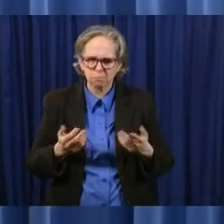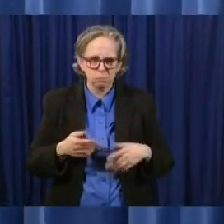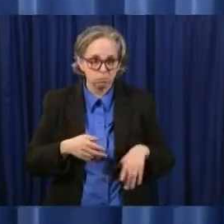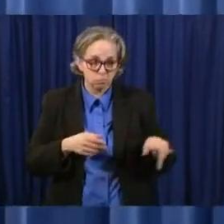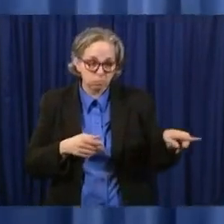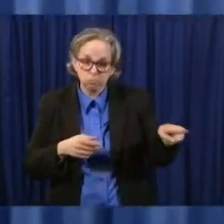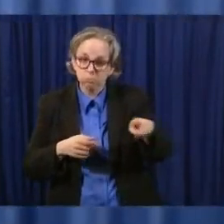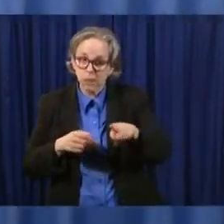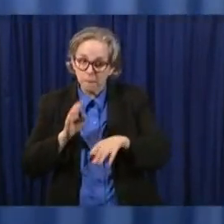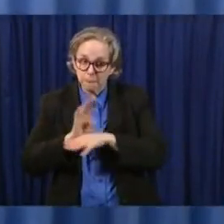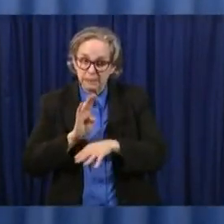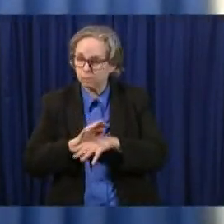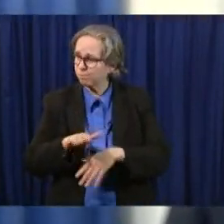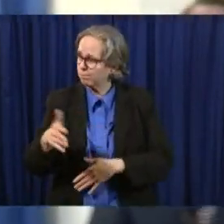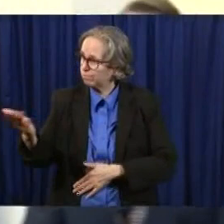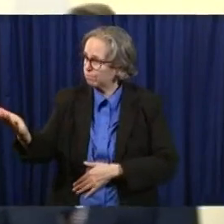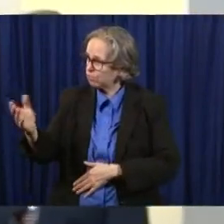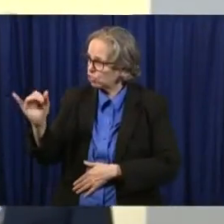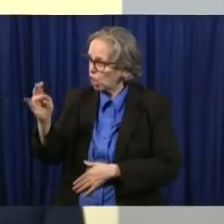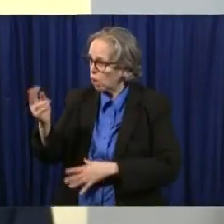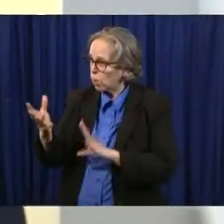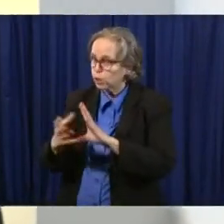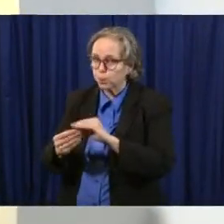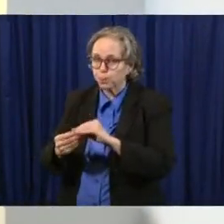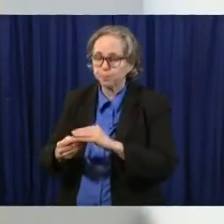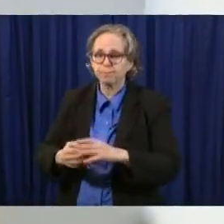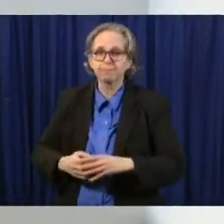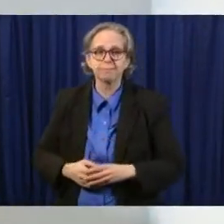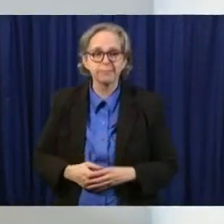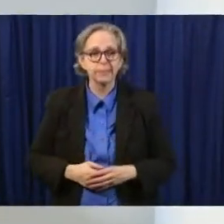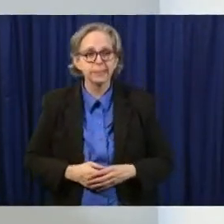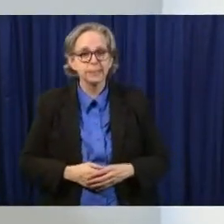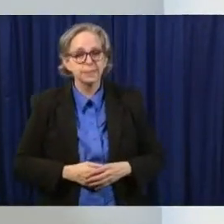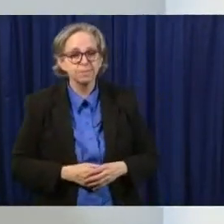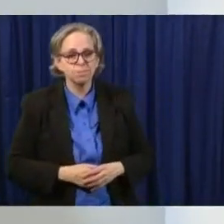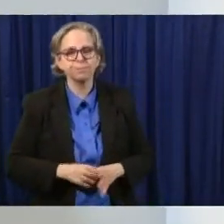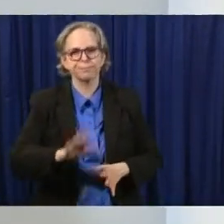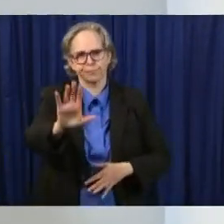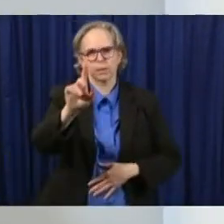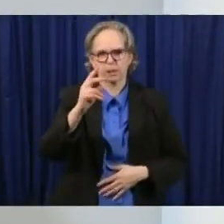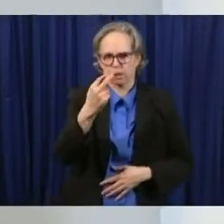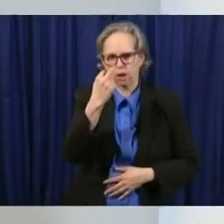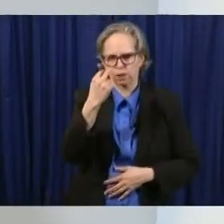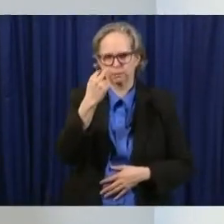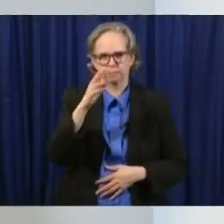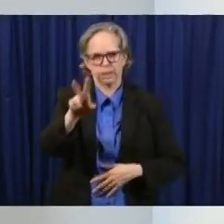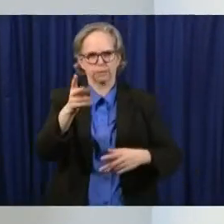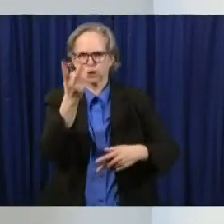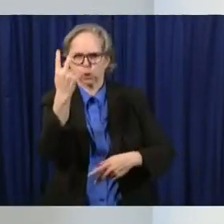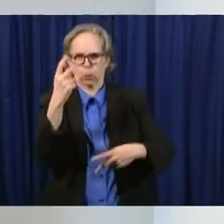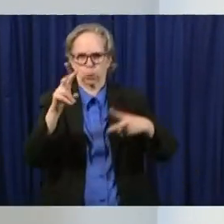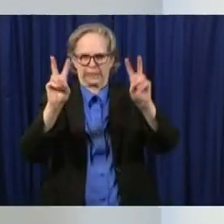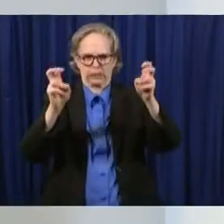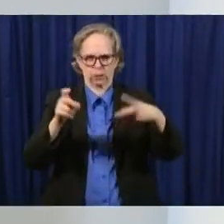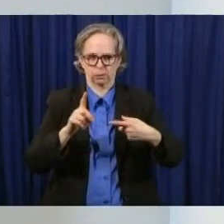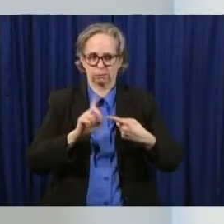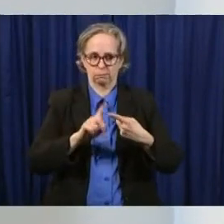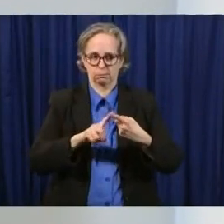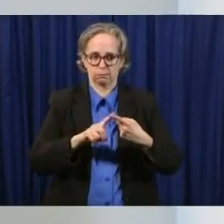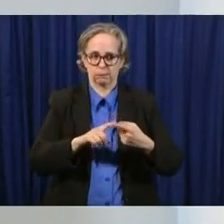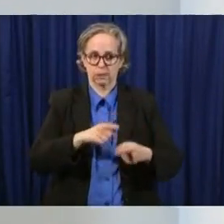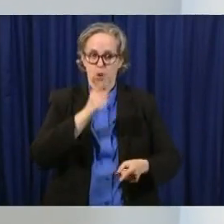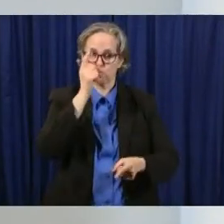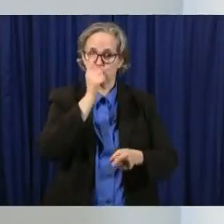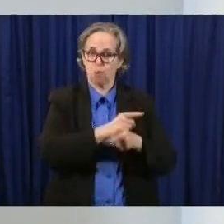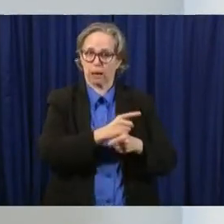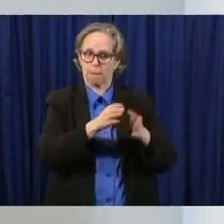yeah sure sure governor i look you know there there are two there are two issues here what is the right public policy and what is